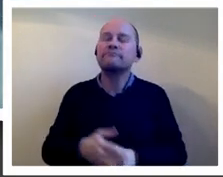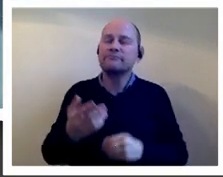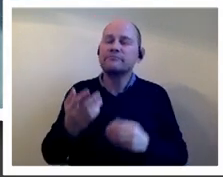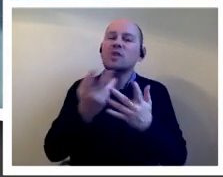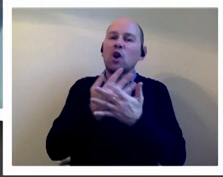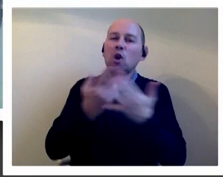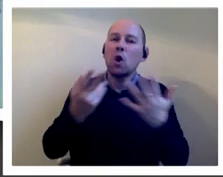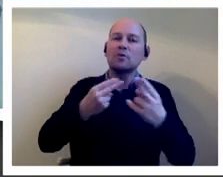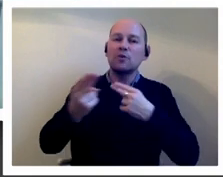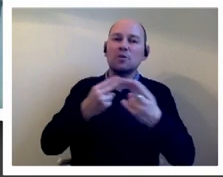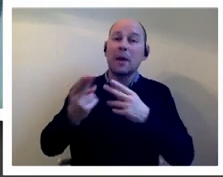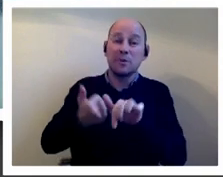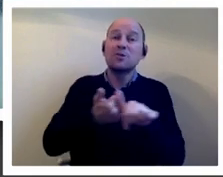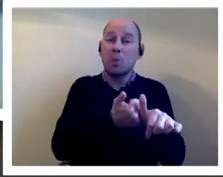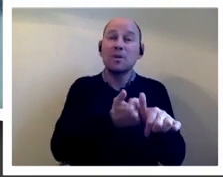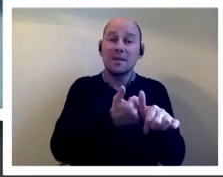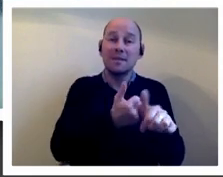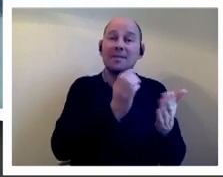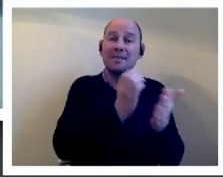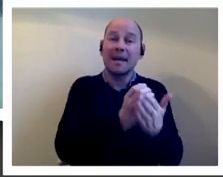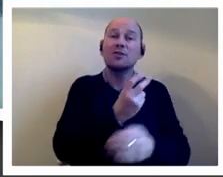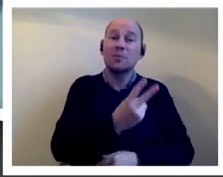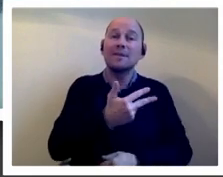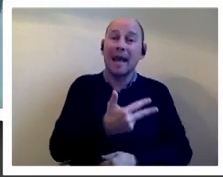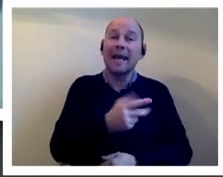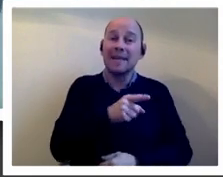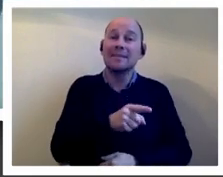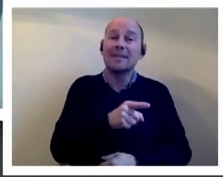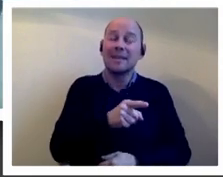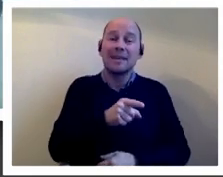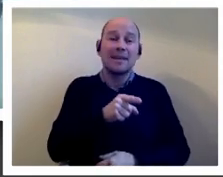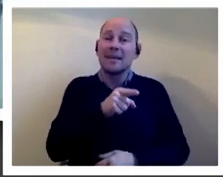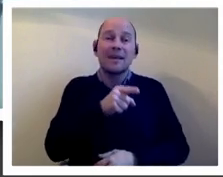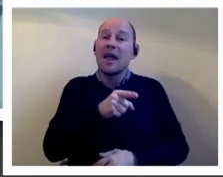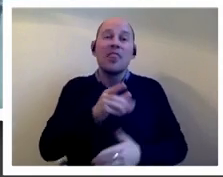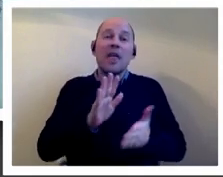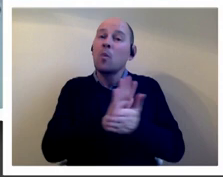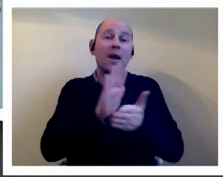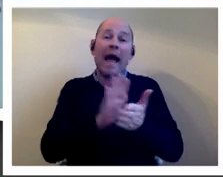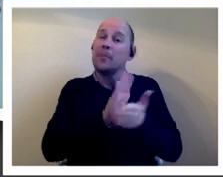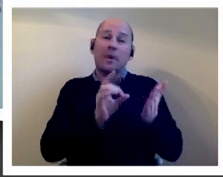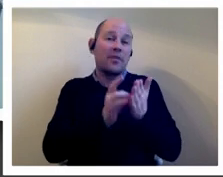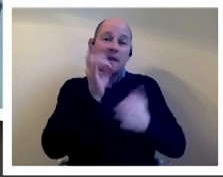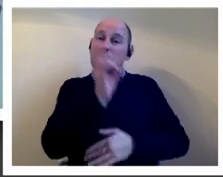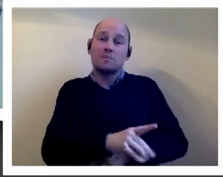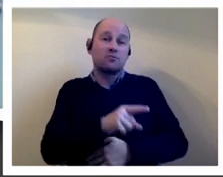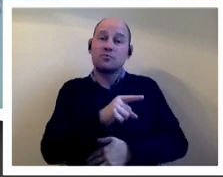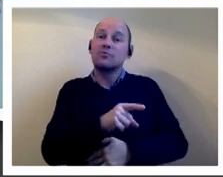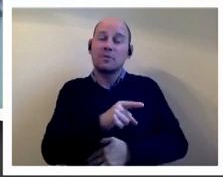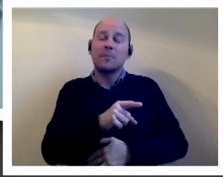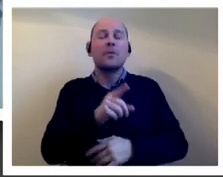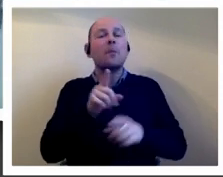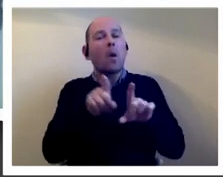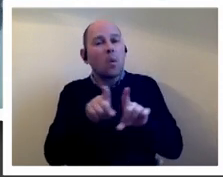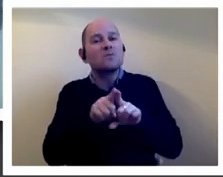and i think you know they they weren't that happy that it was repealed and i think but i think they also knew